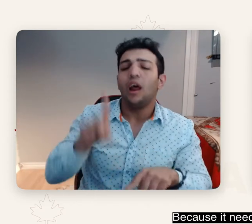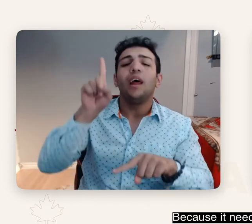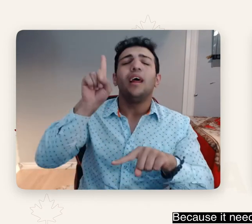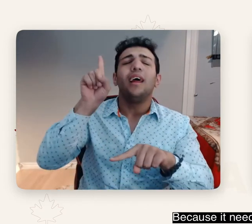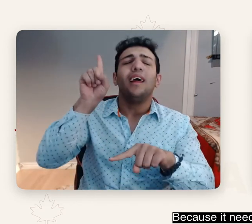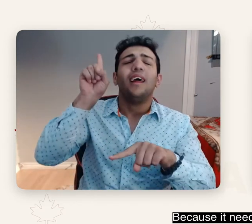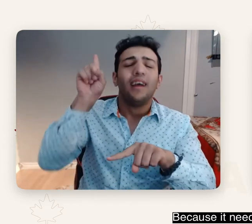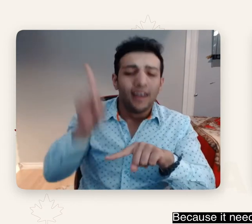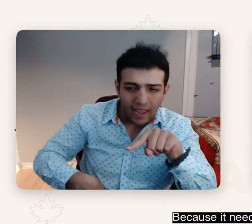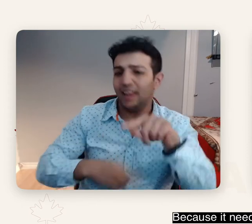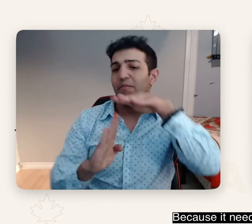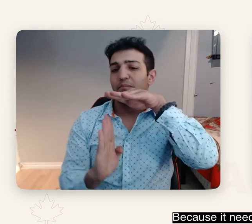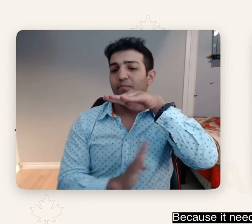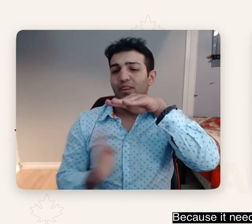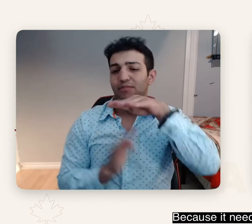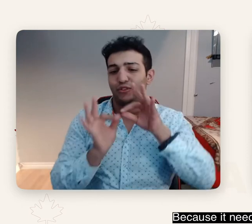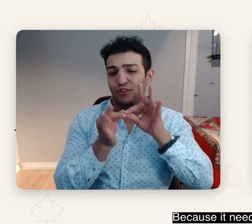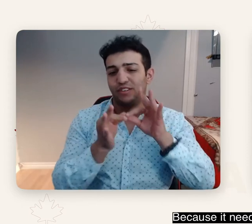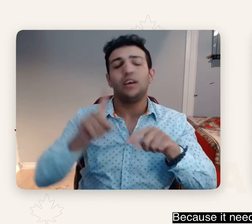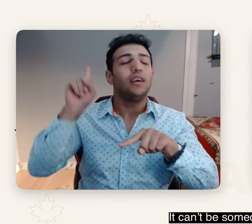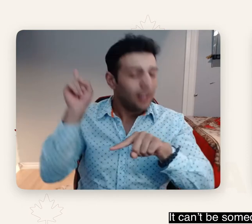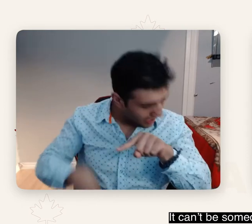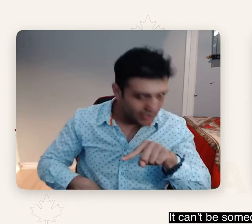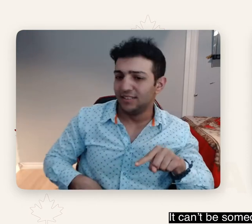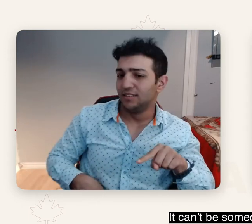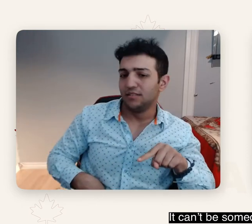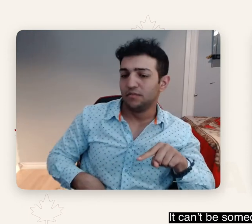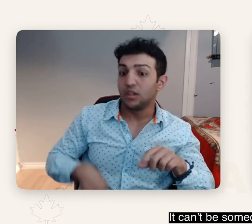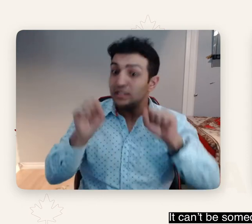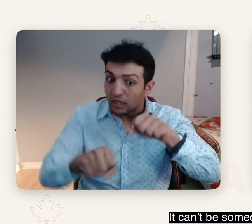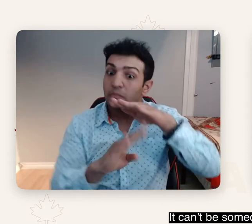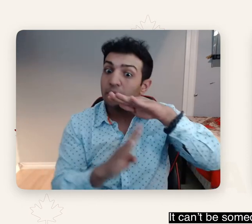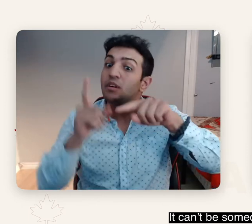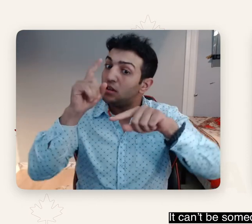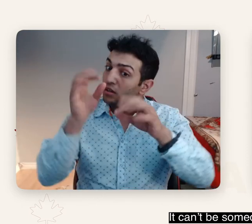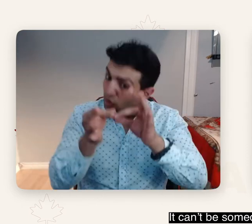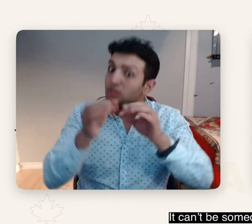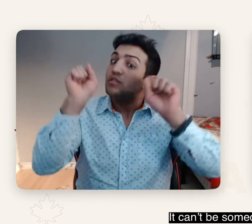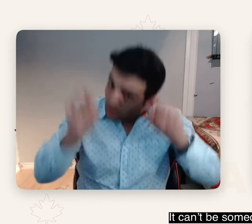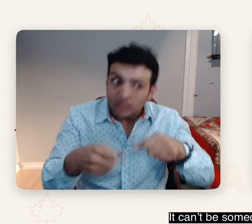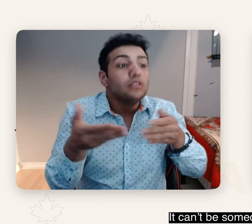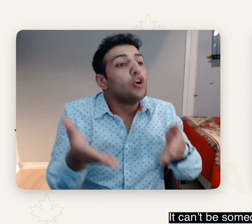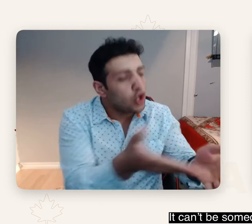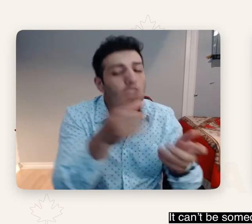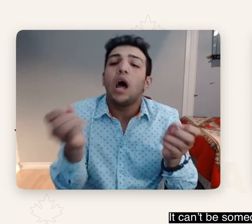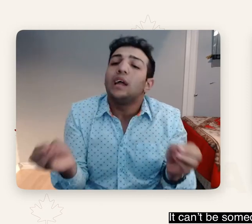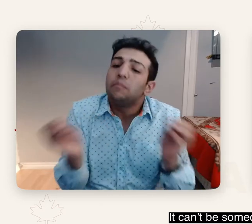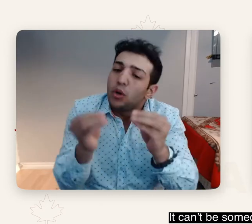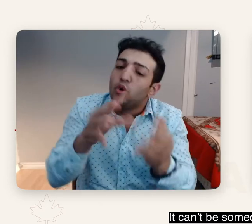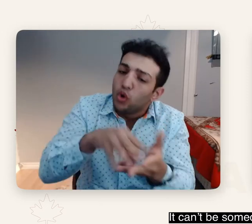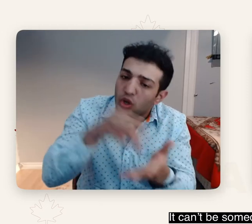it needs to be a professional interpreter. It can't be someone who has